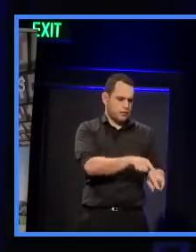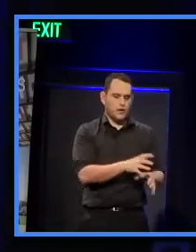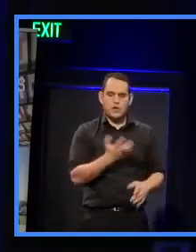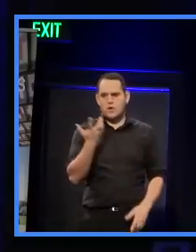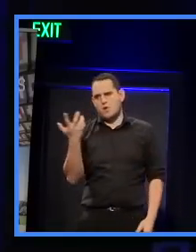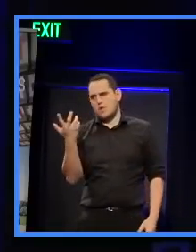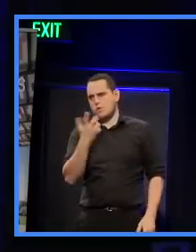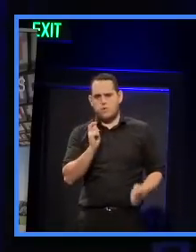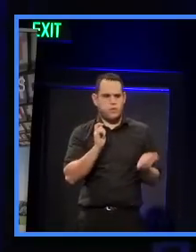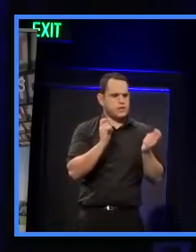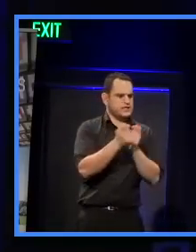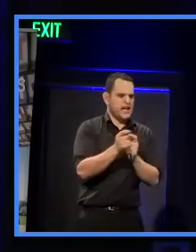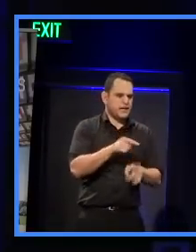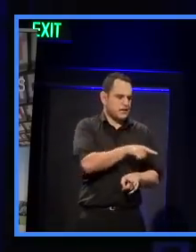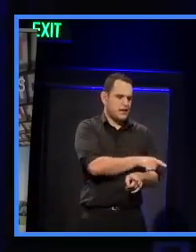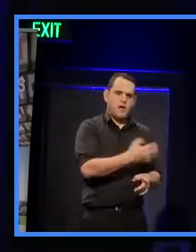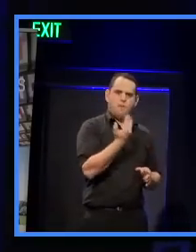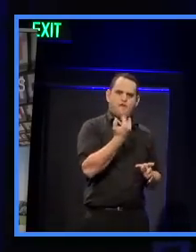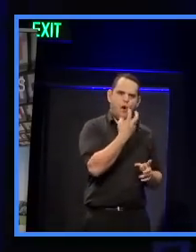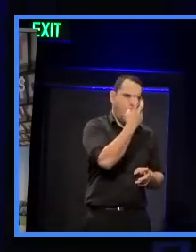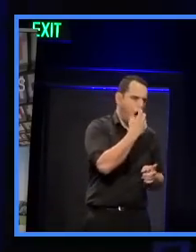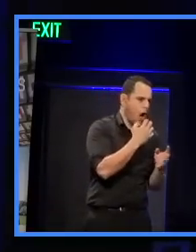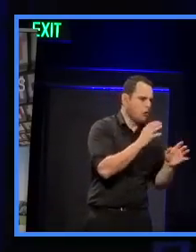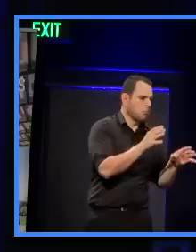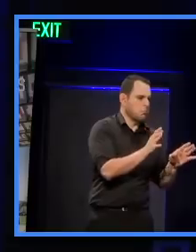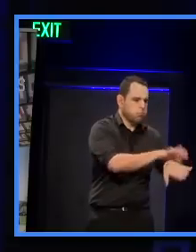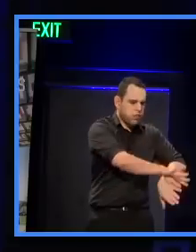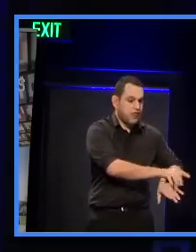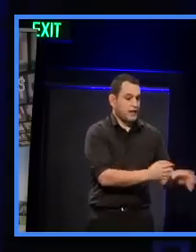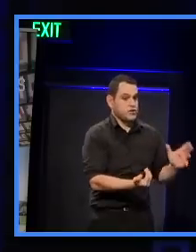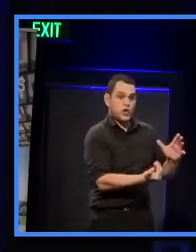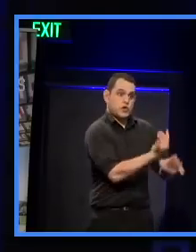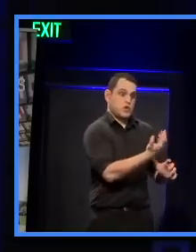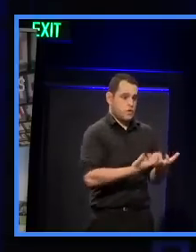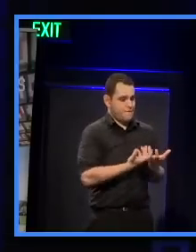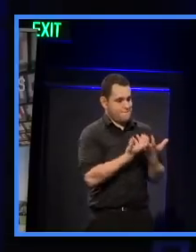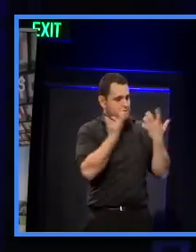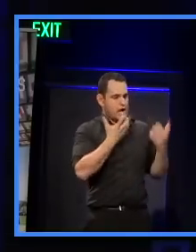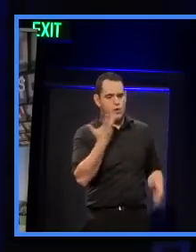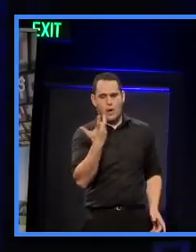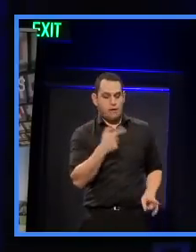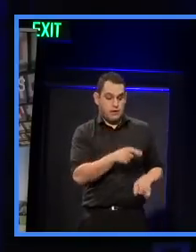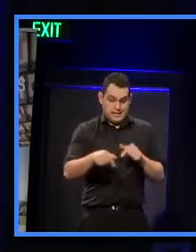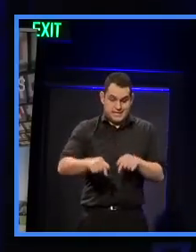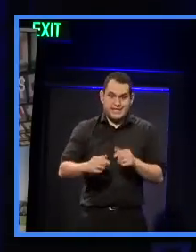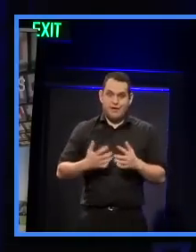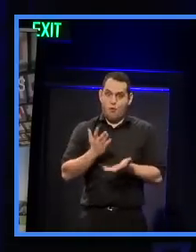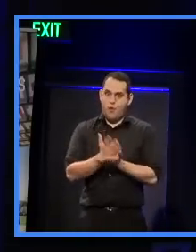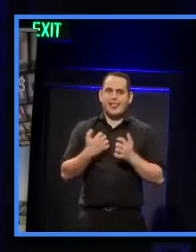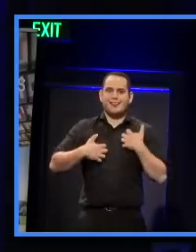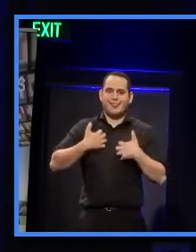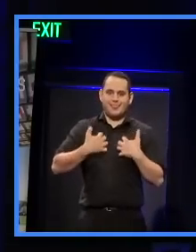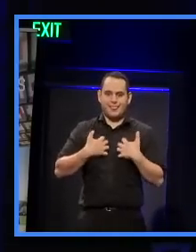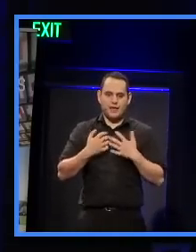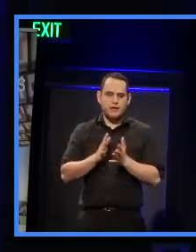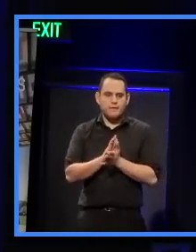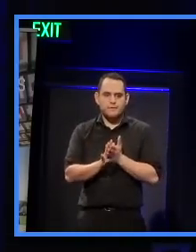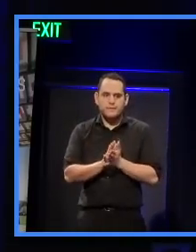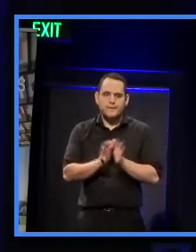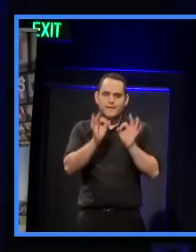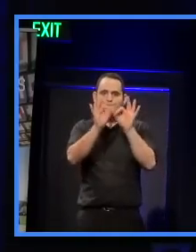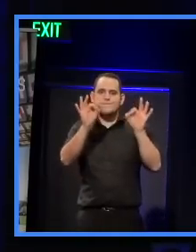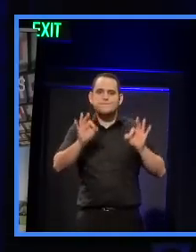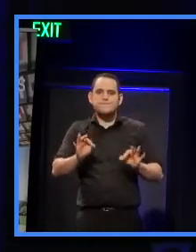parts of the city are used for what. It is indeed a very, very exciting time to be involved. And this is one of the more exciting plans and